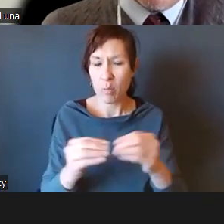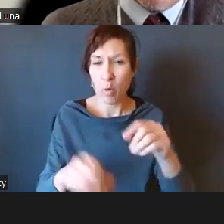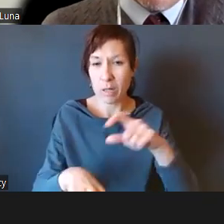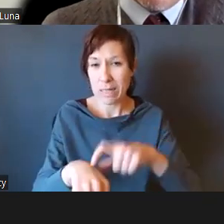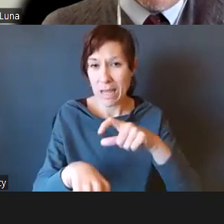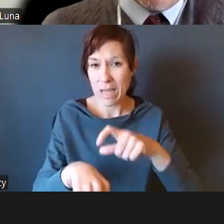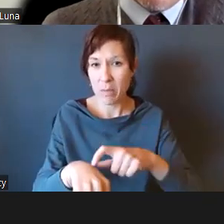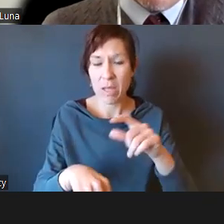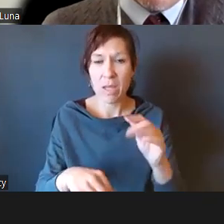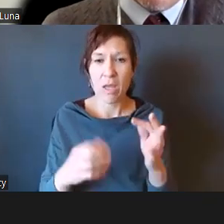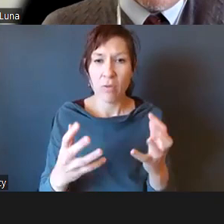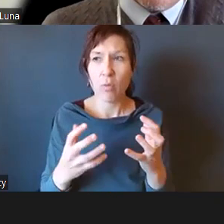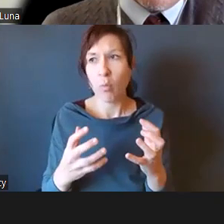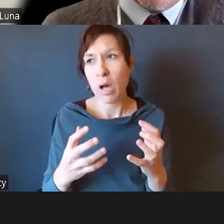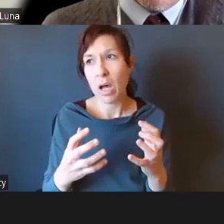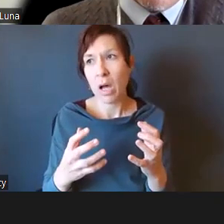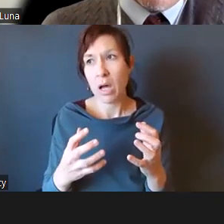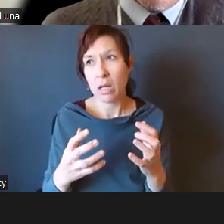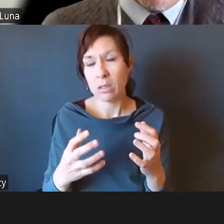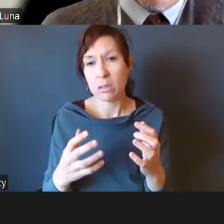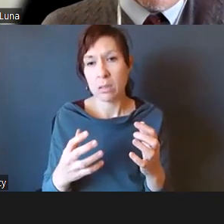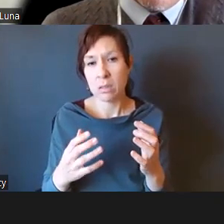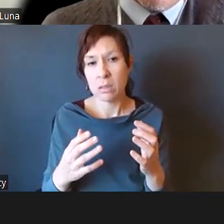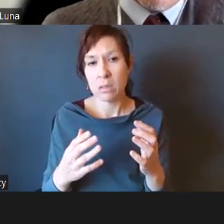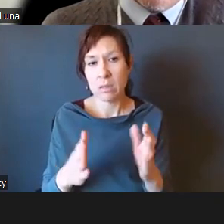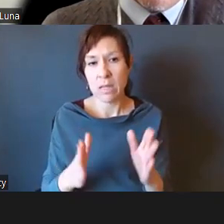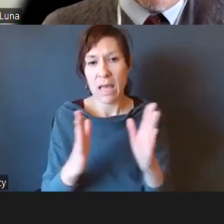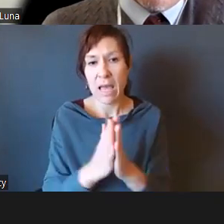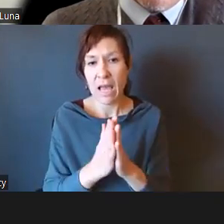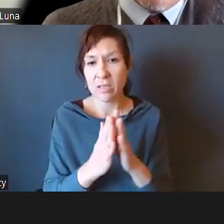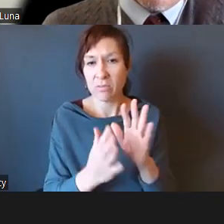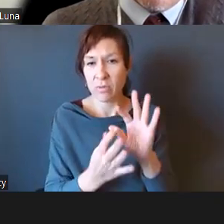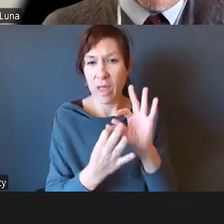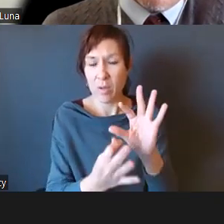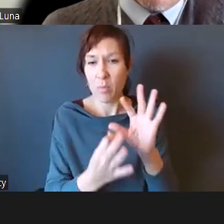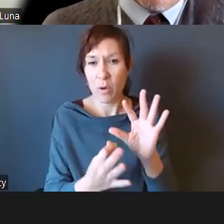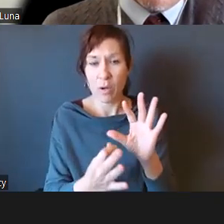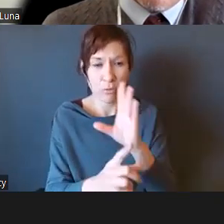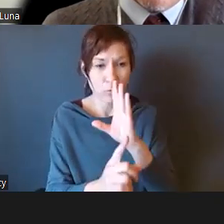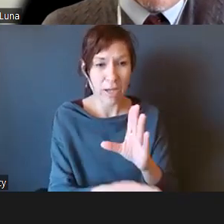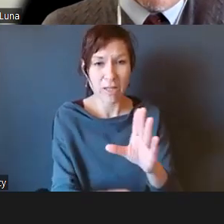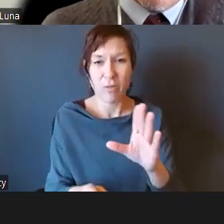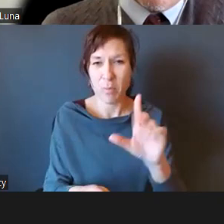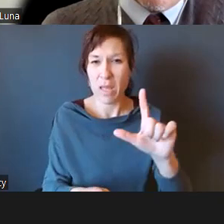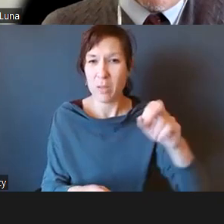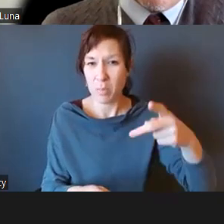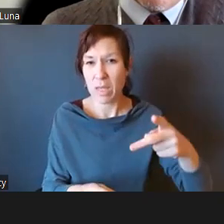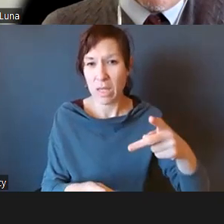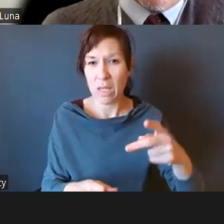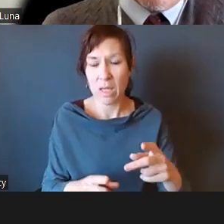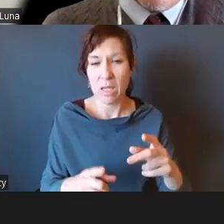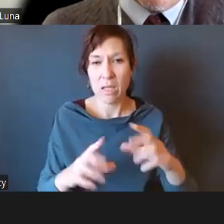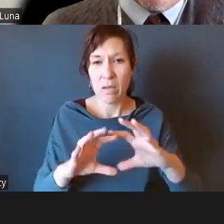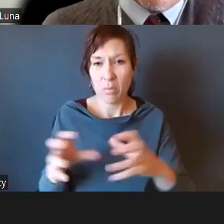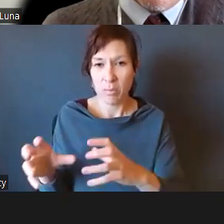we actually want to seek that input directly from limited English speaking populations, because I think there were just so many